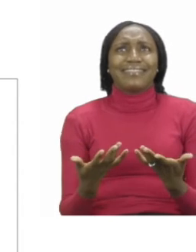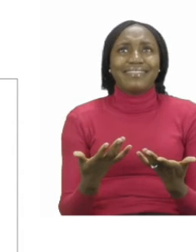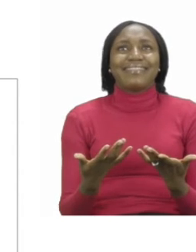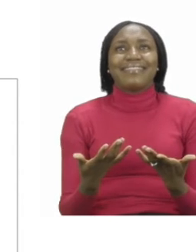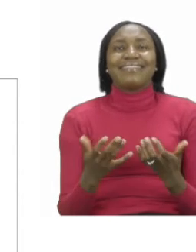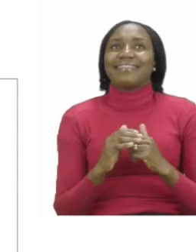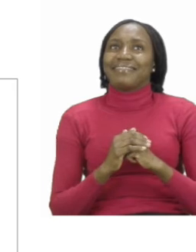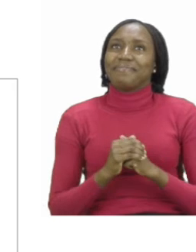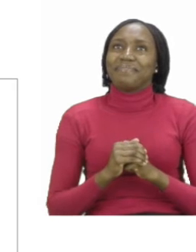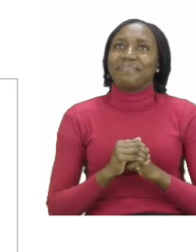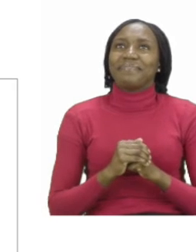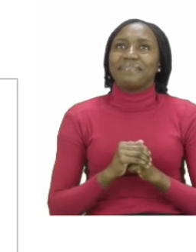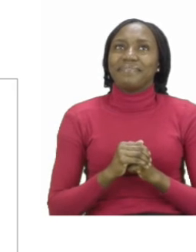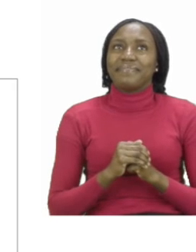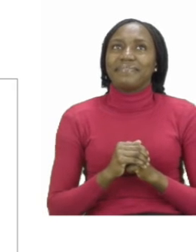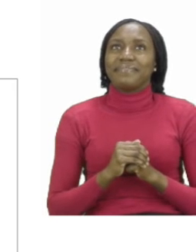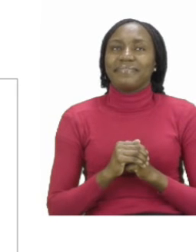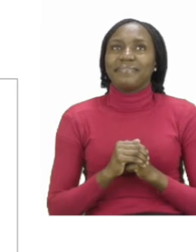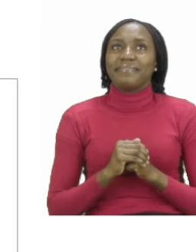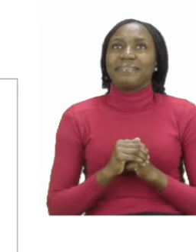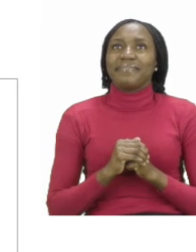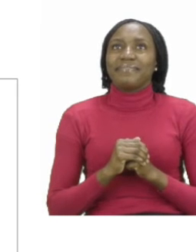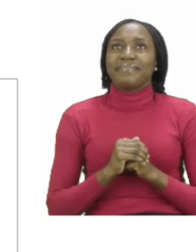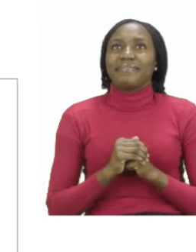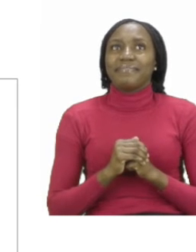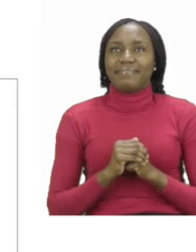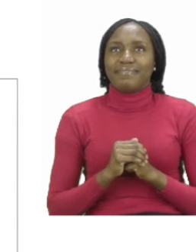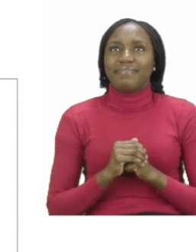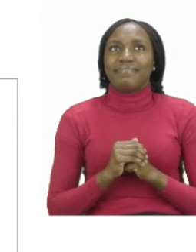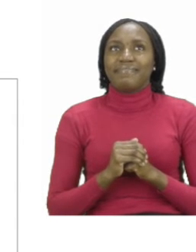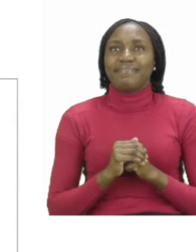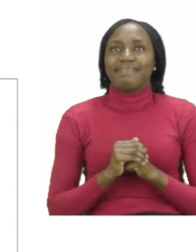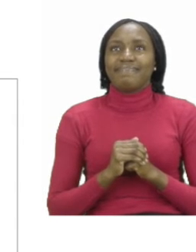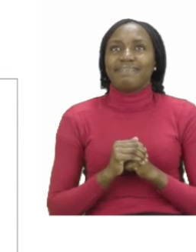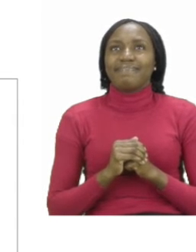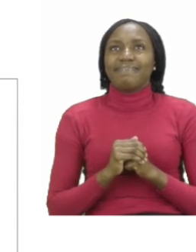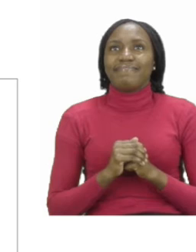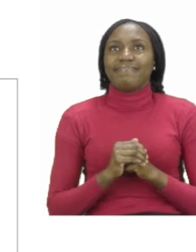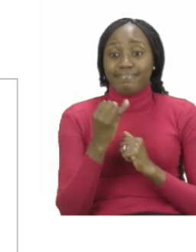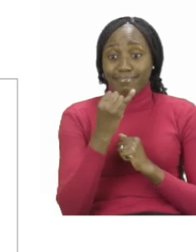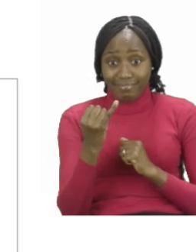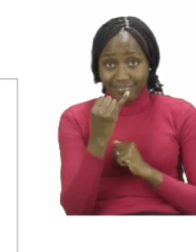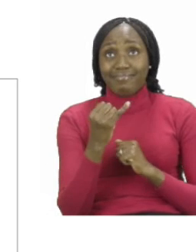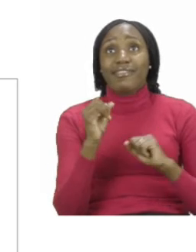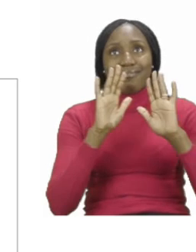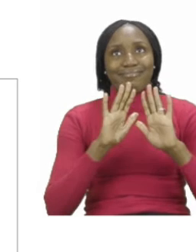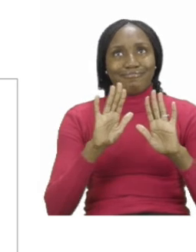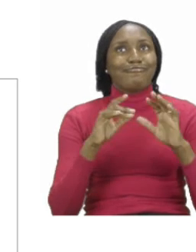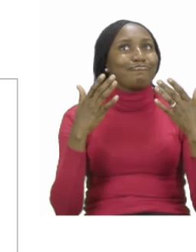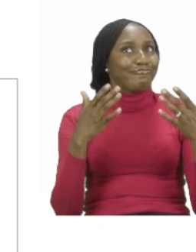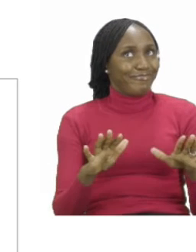your favorite animal in this case, after you have drawn and colored in your animal nicely.